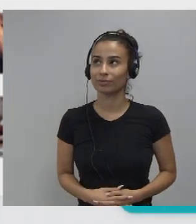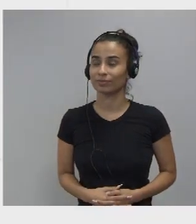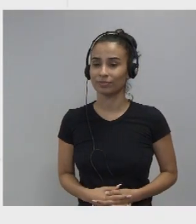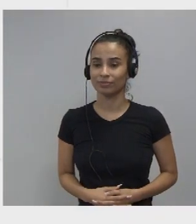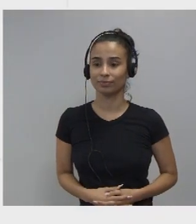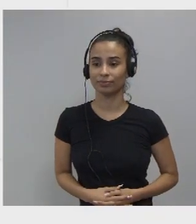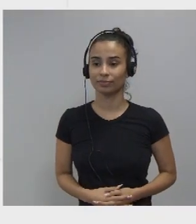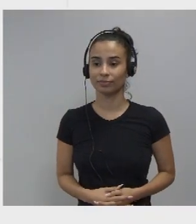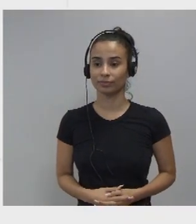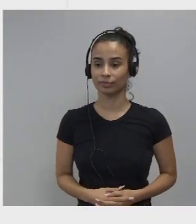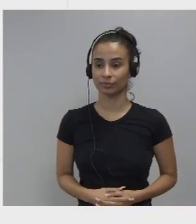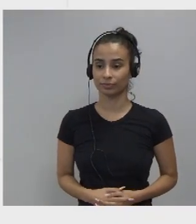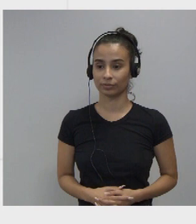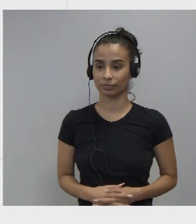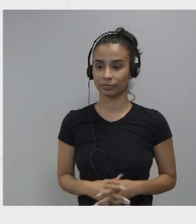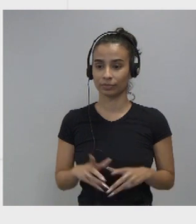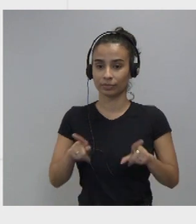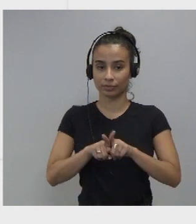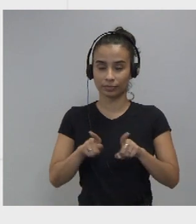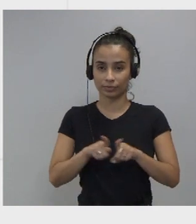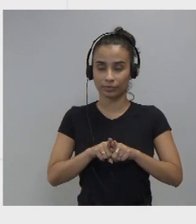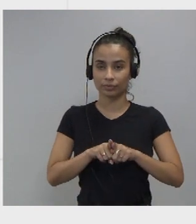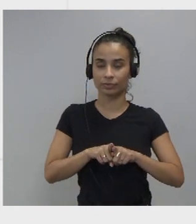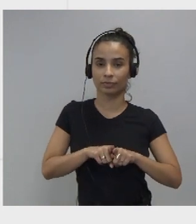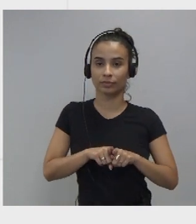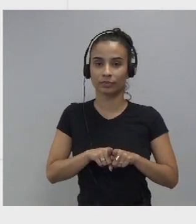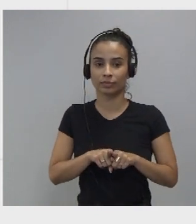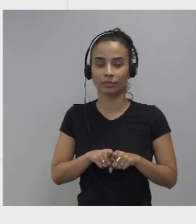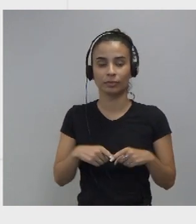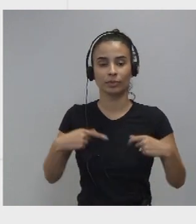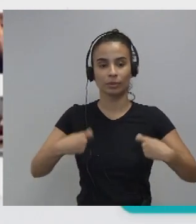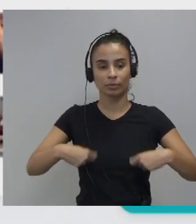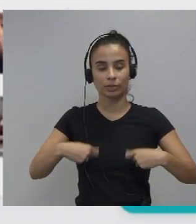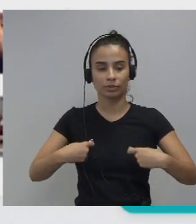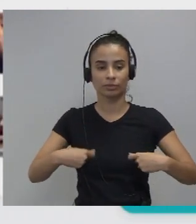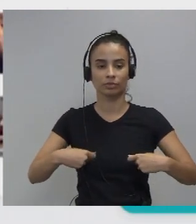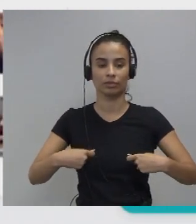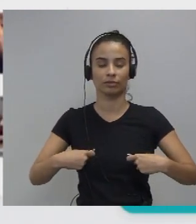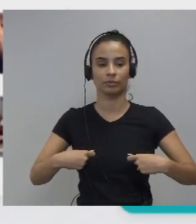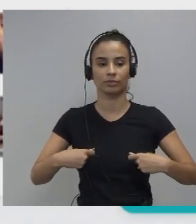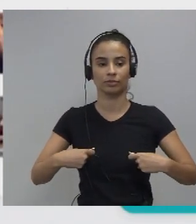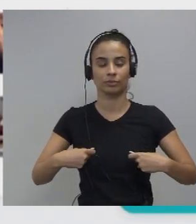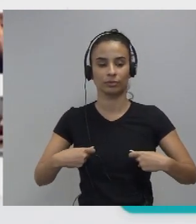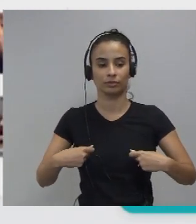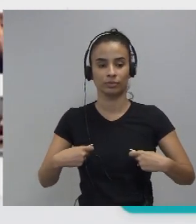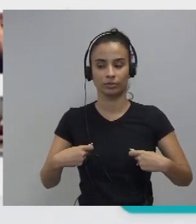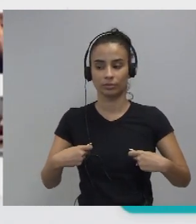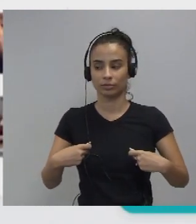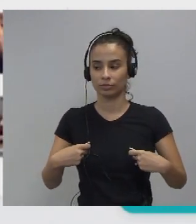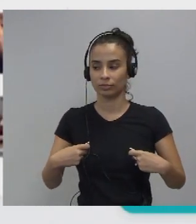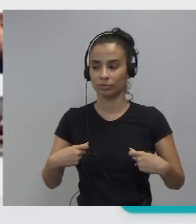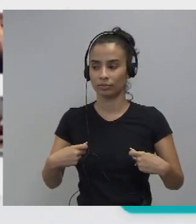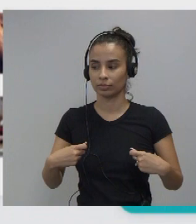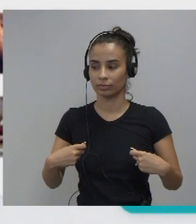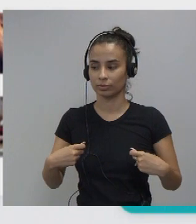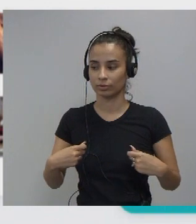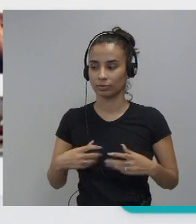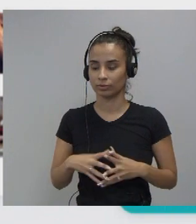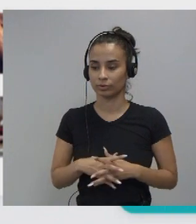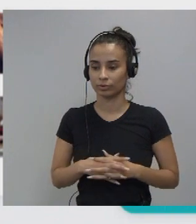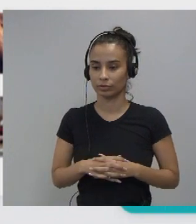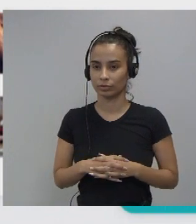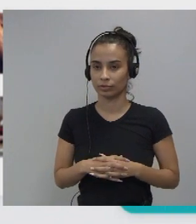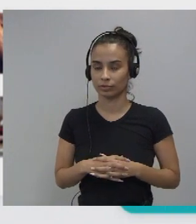and that and and but it needed to be bite-sized um and that's why apolitical we do bite-sized peer-led